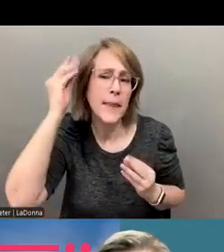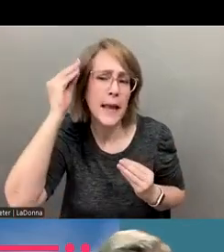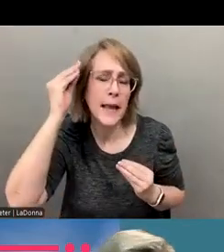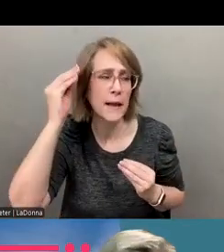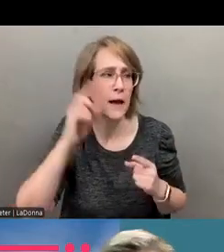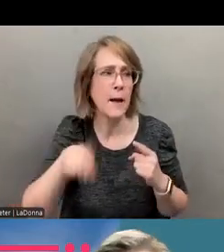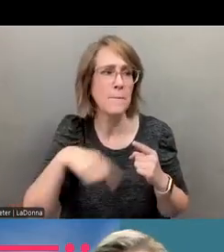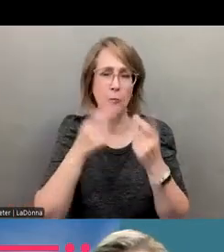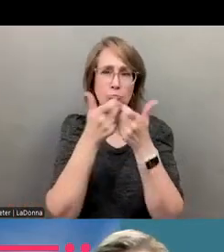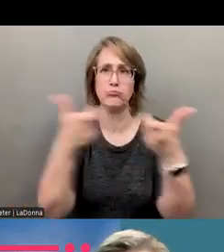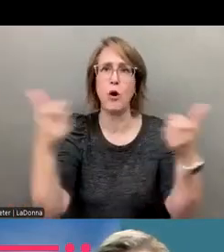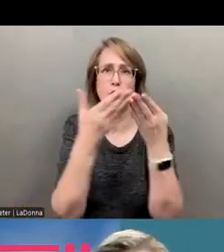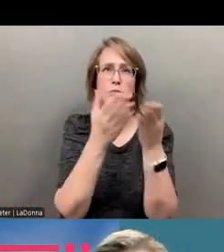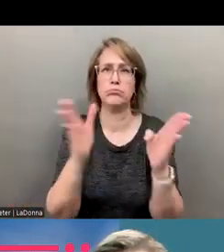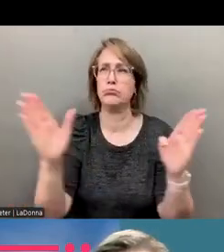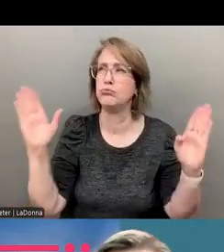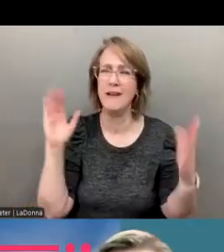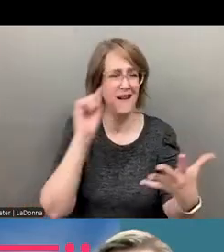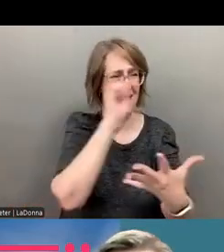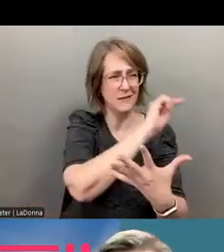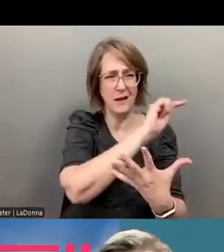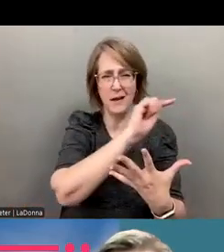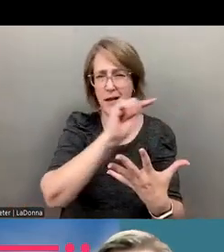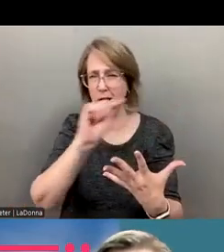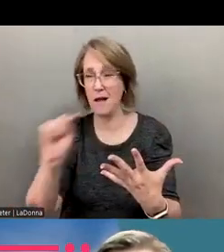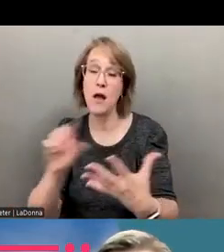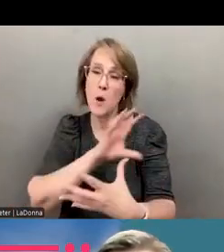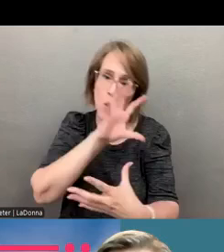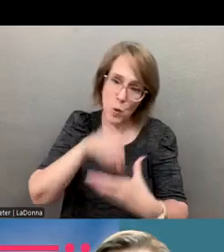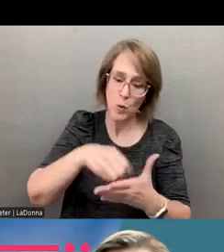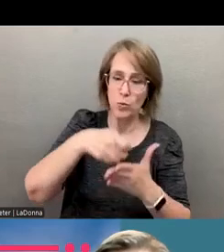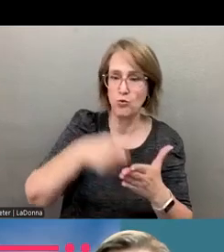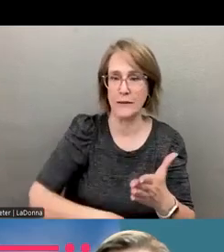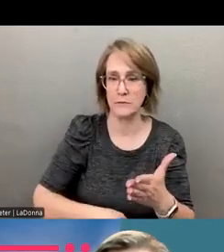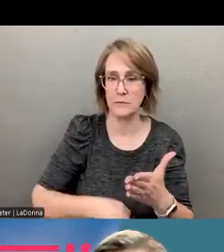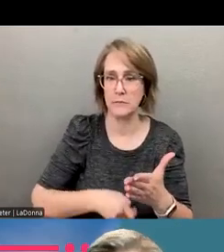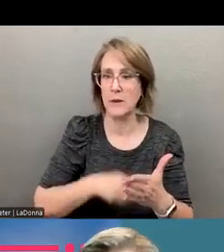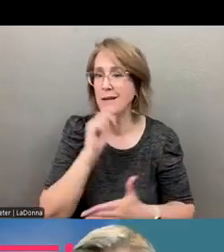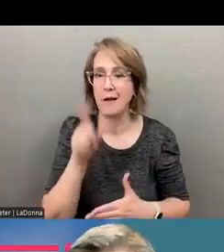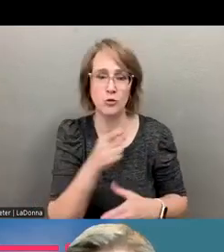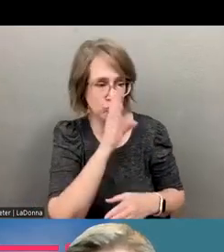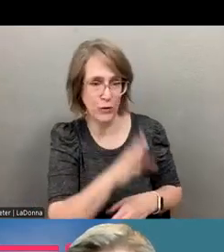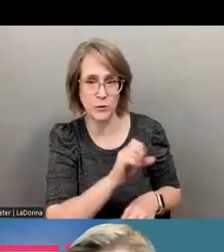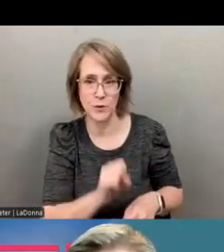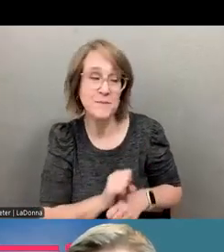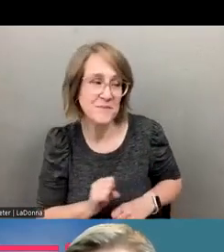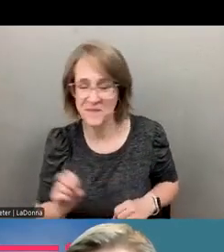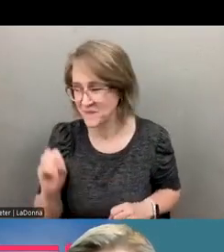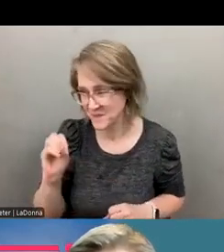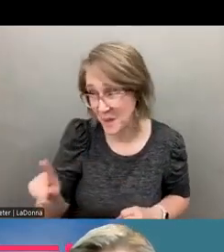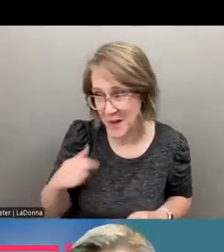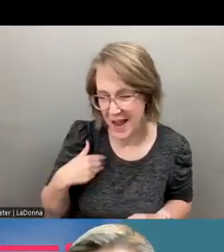broad sense in terms of all the various factors that lead to the costs of supporting the infrastructure. Got one more question to